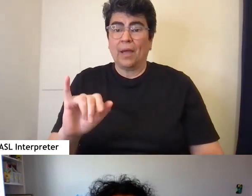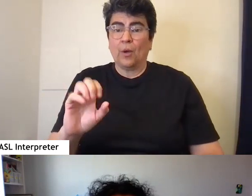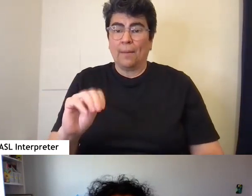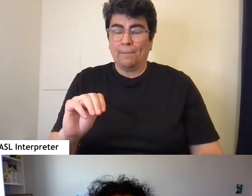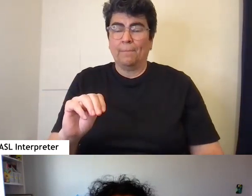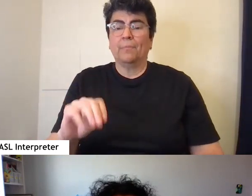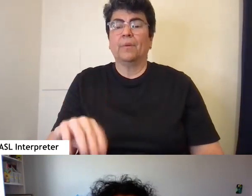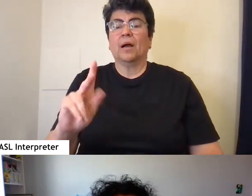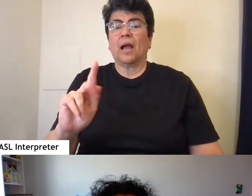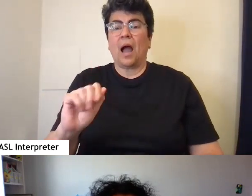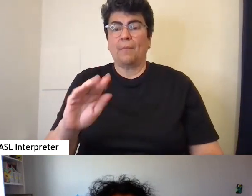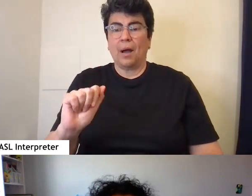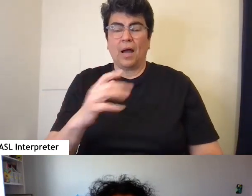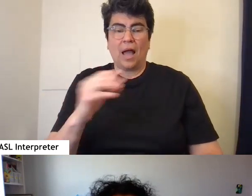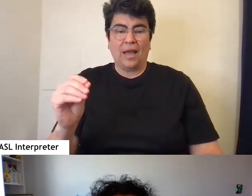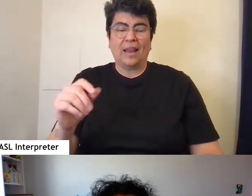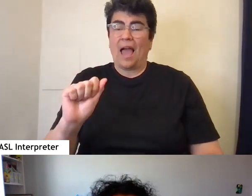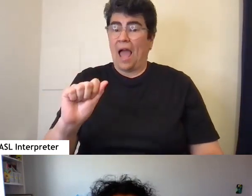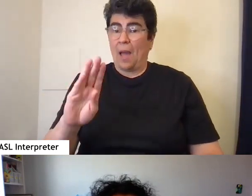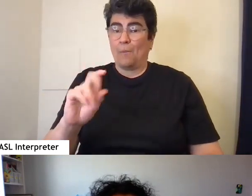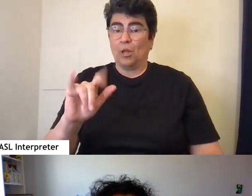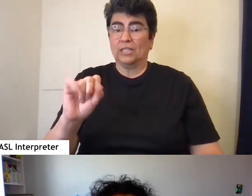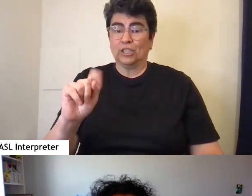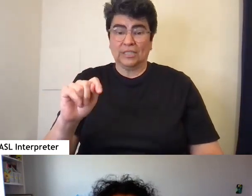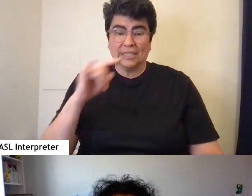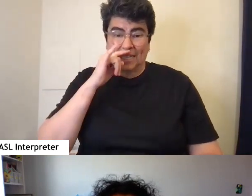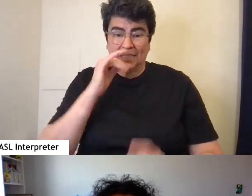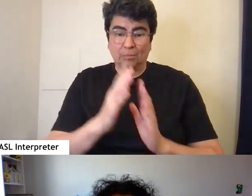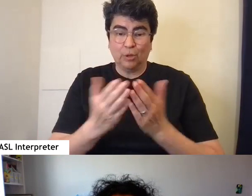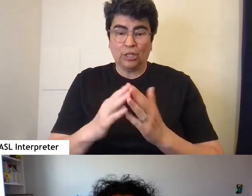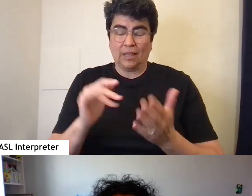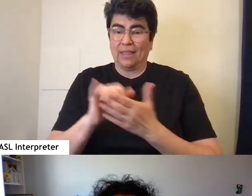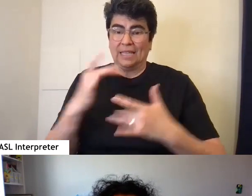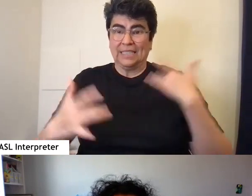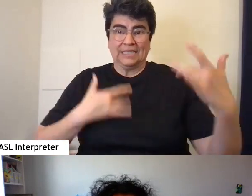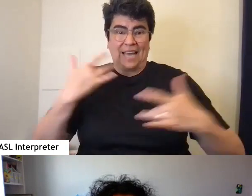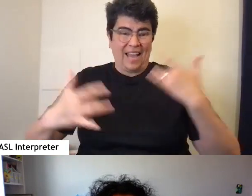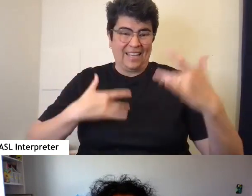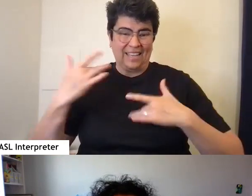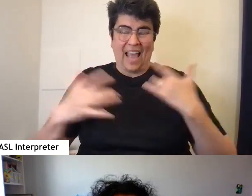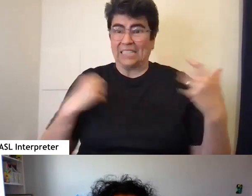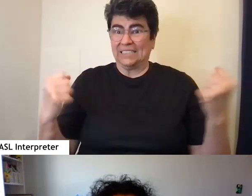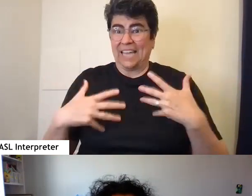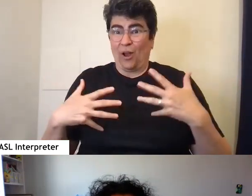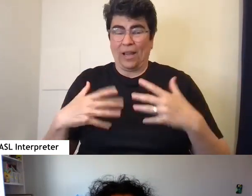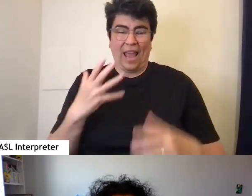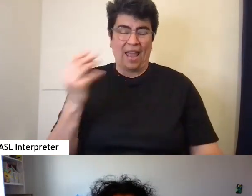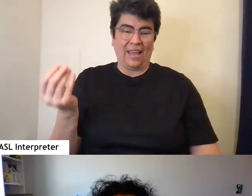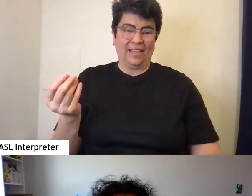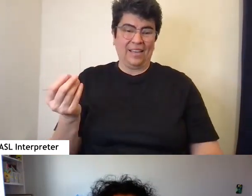Ball, an abolitionist kids book so that's very exciting and scary and